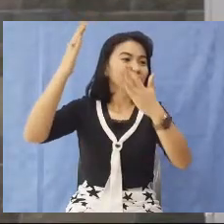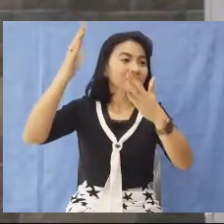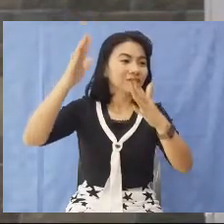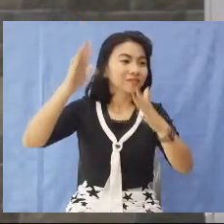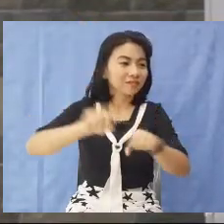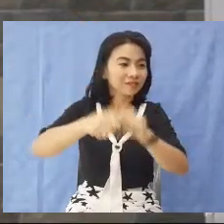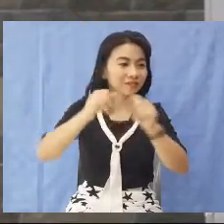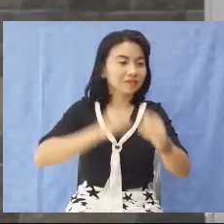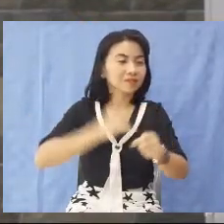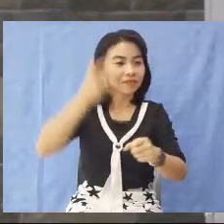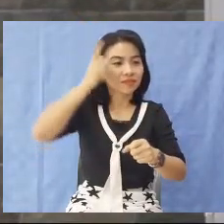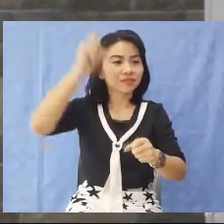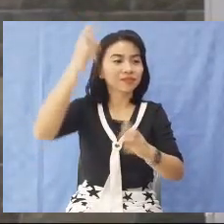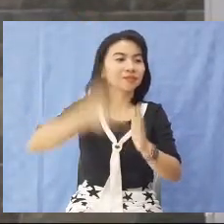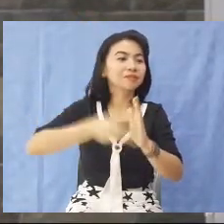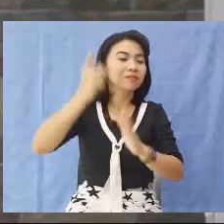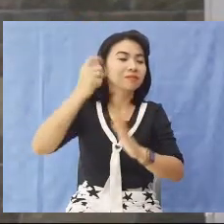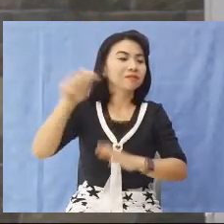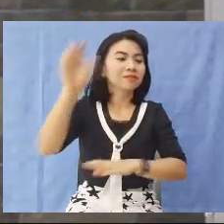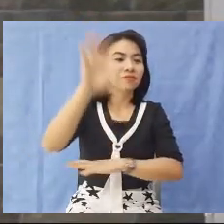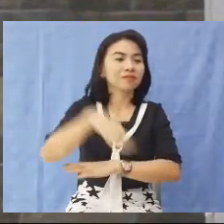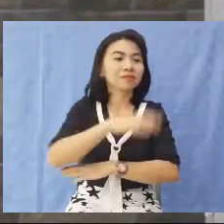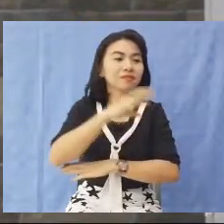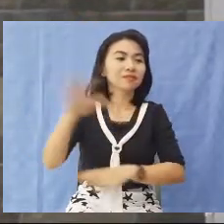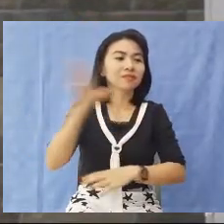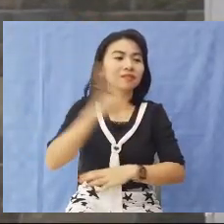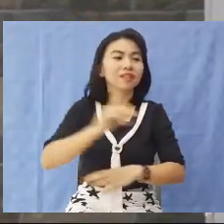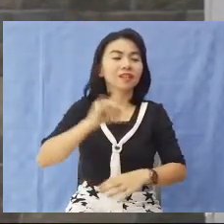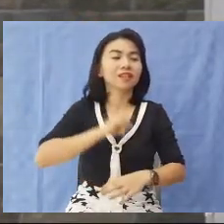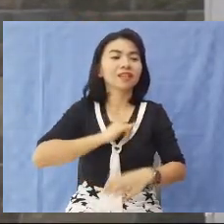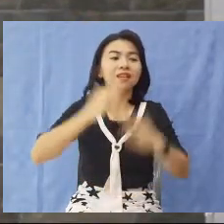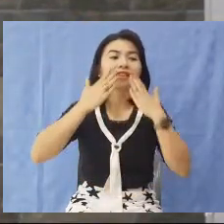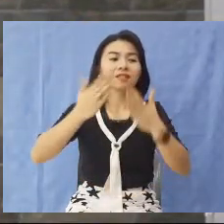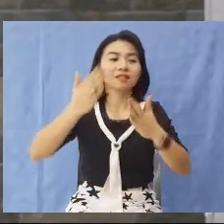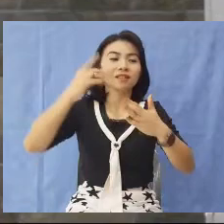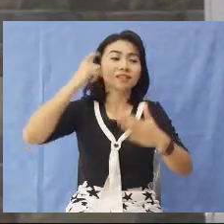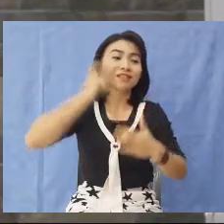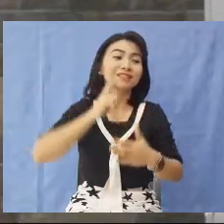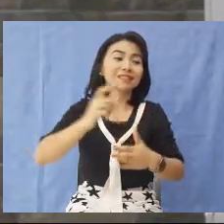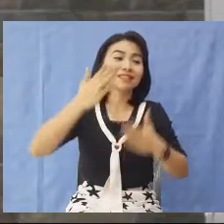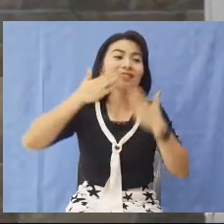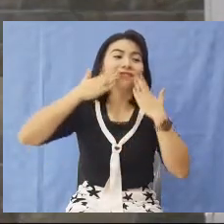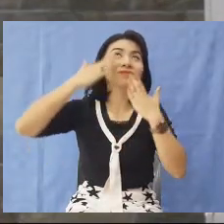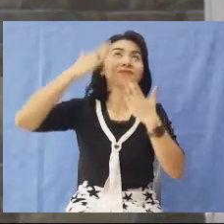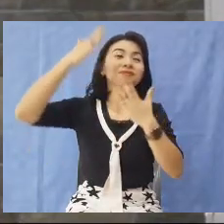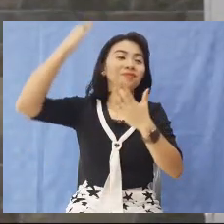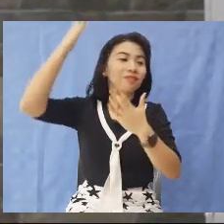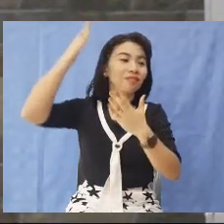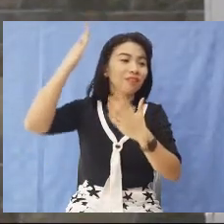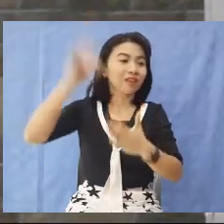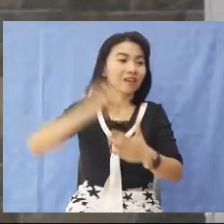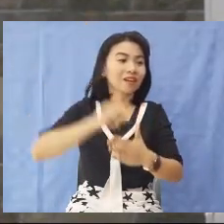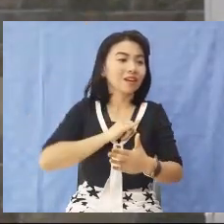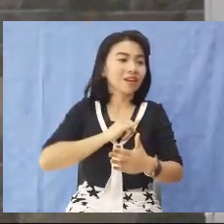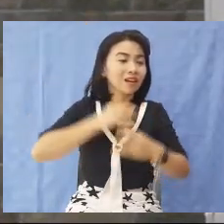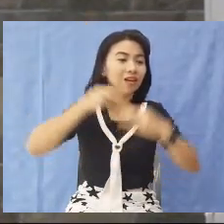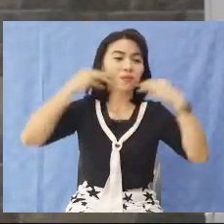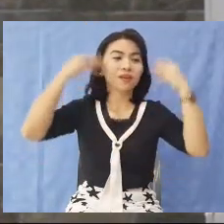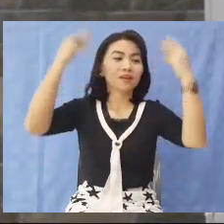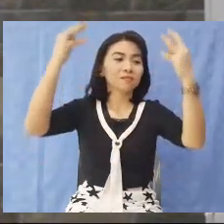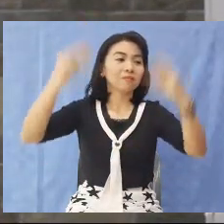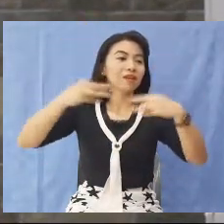So I will look upon the cross and I'll say thank you I